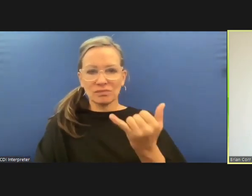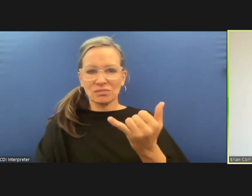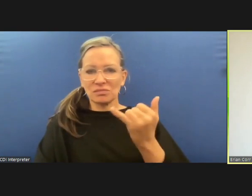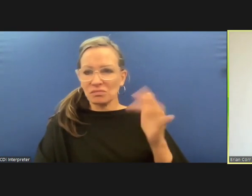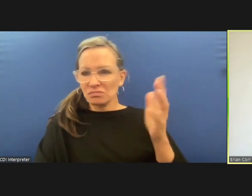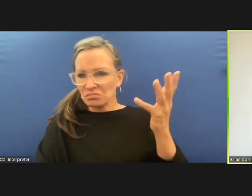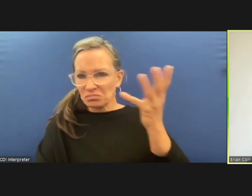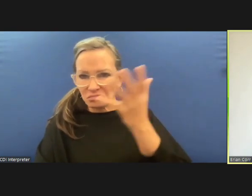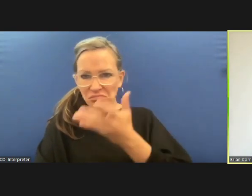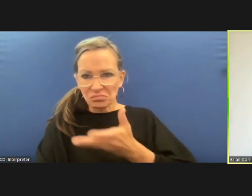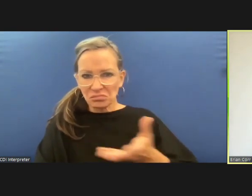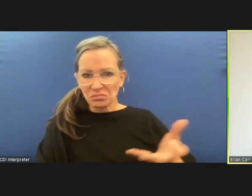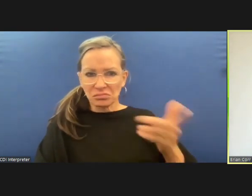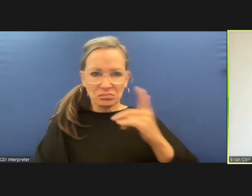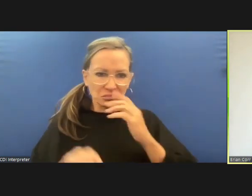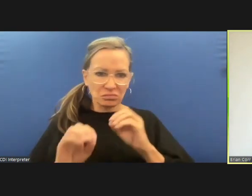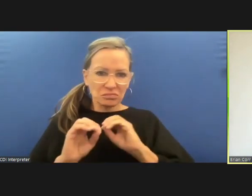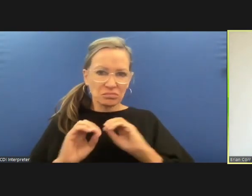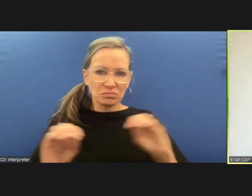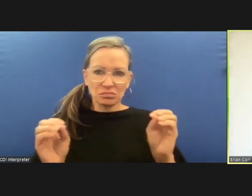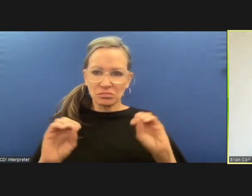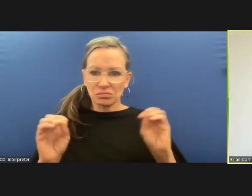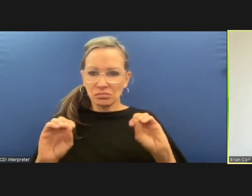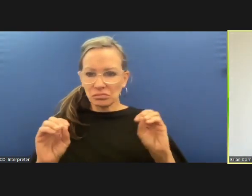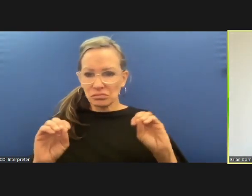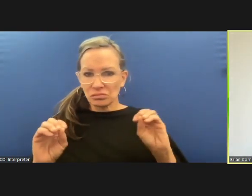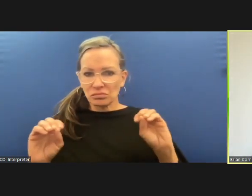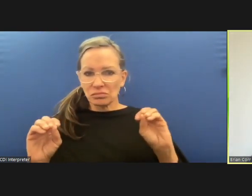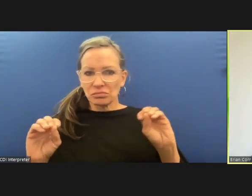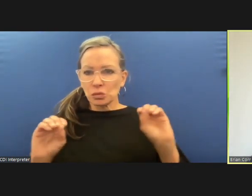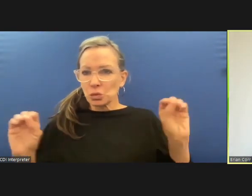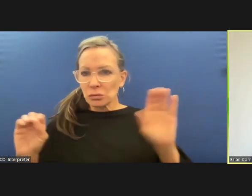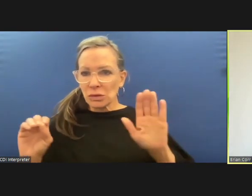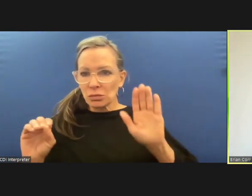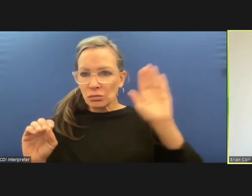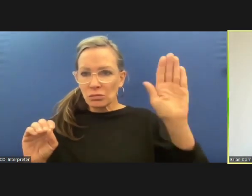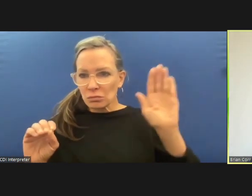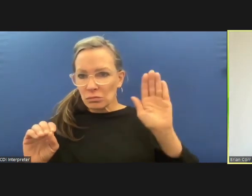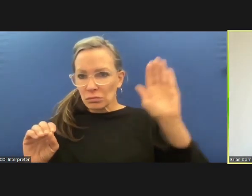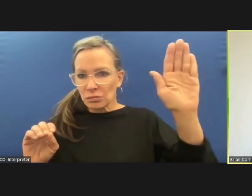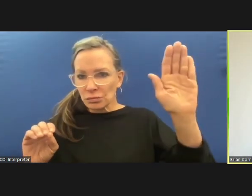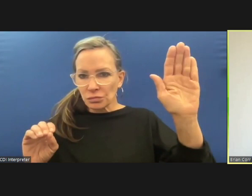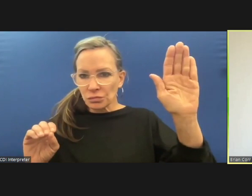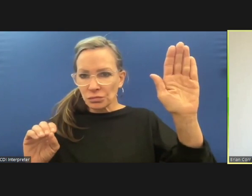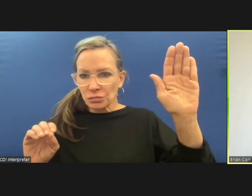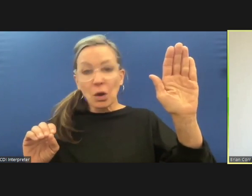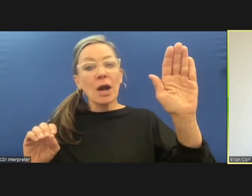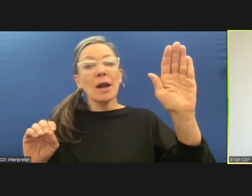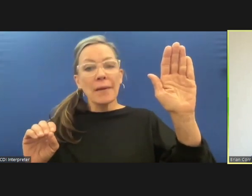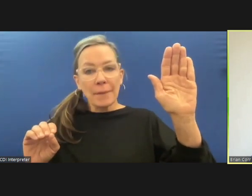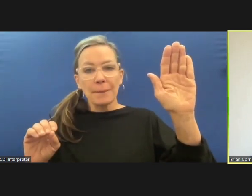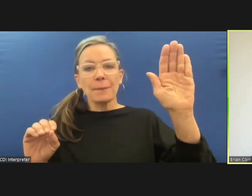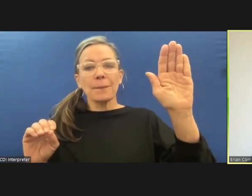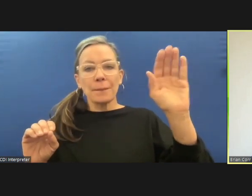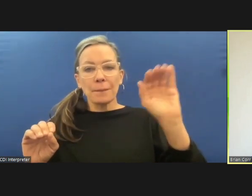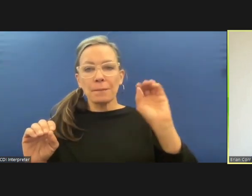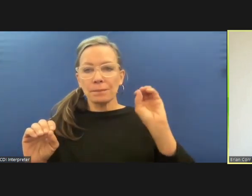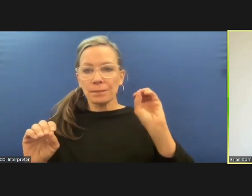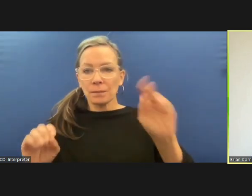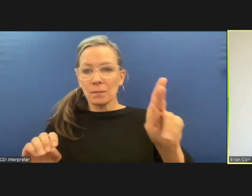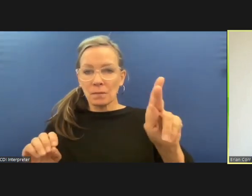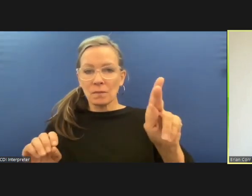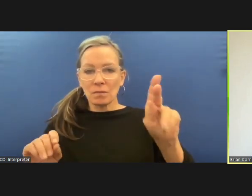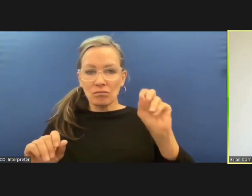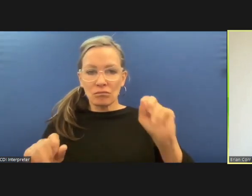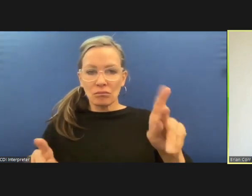hands raised um you know as i said to people who asked uh the other day i'm comfortable with silence but